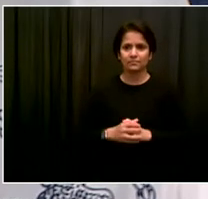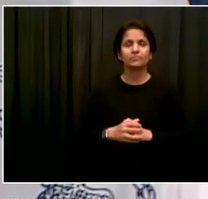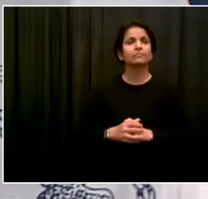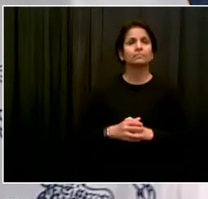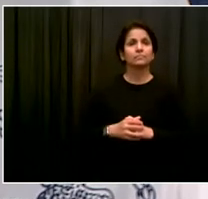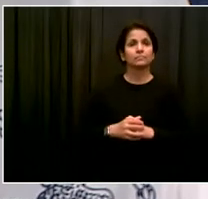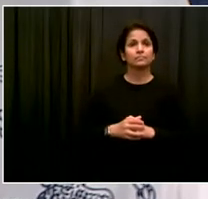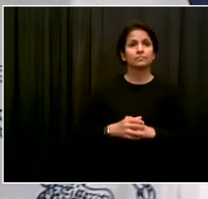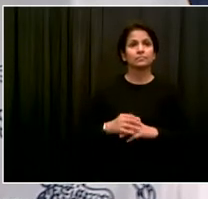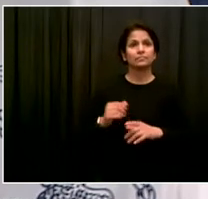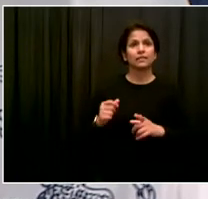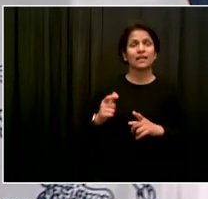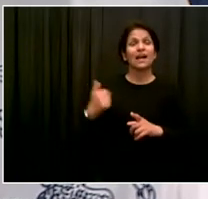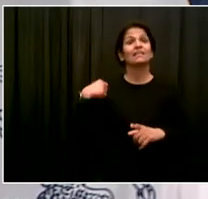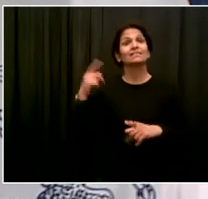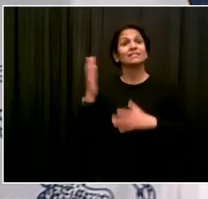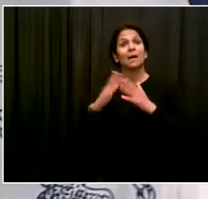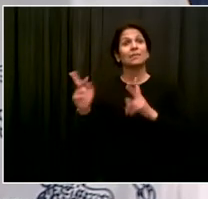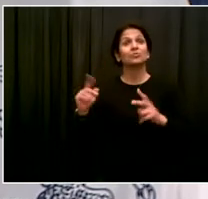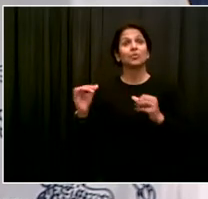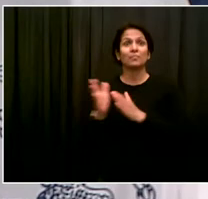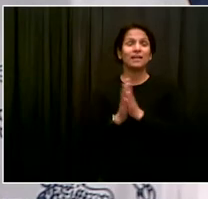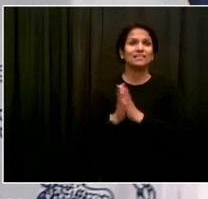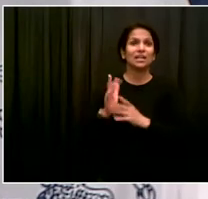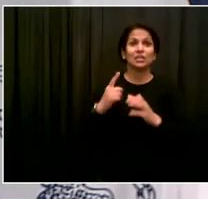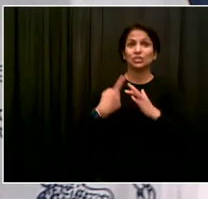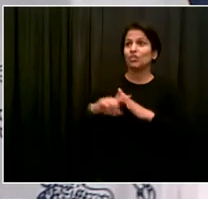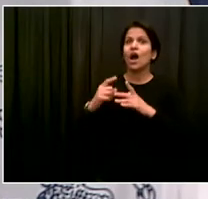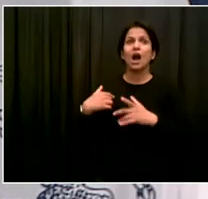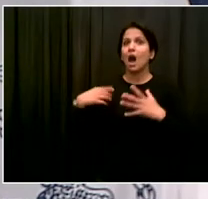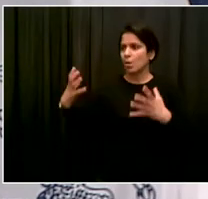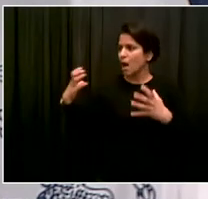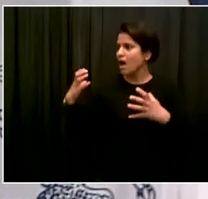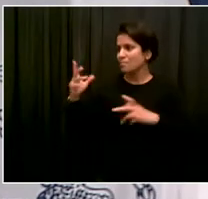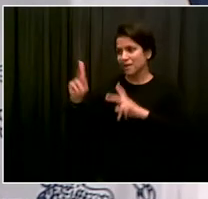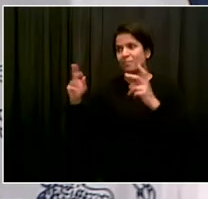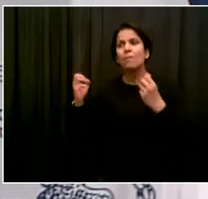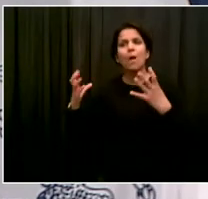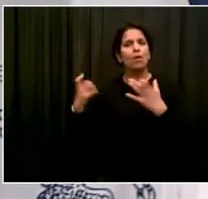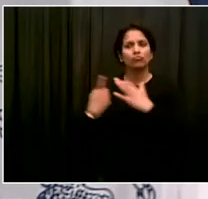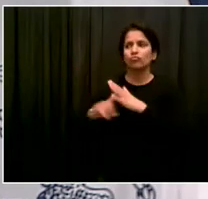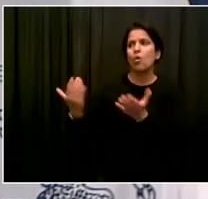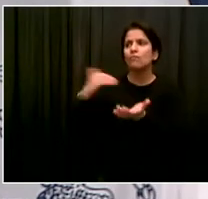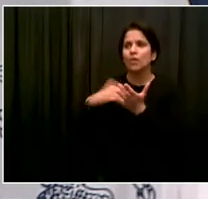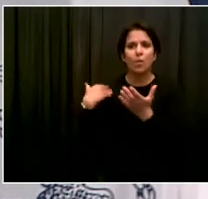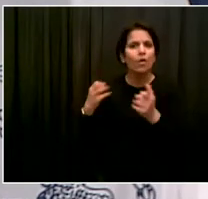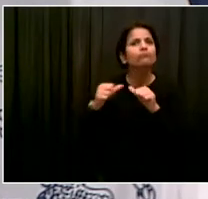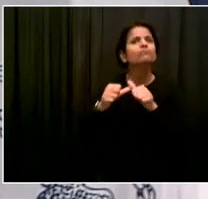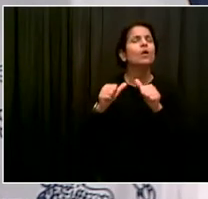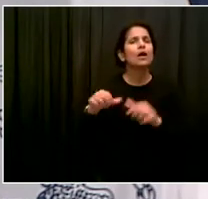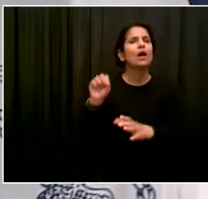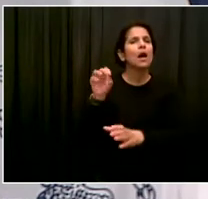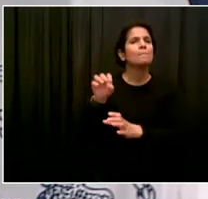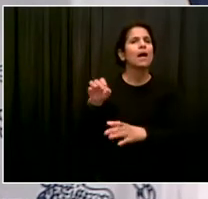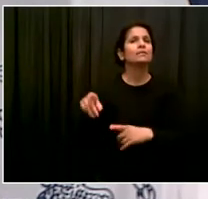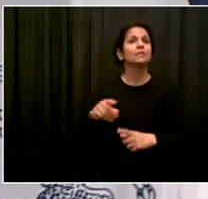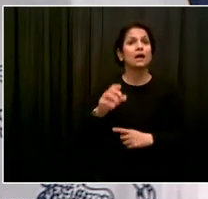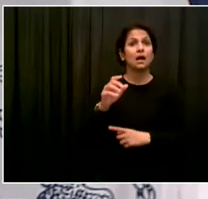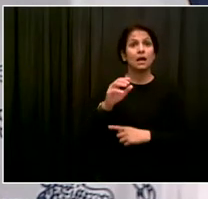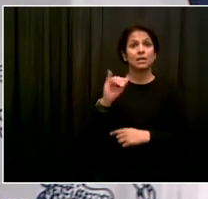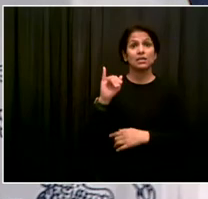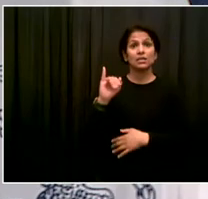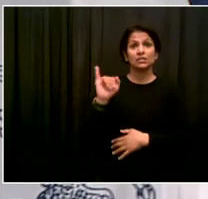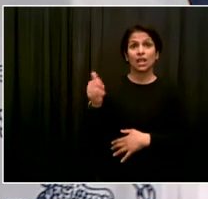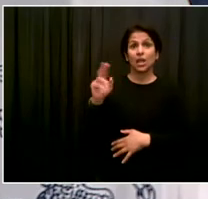home in Brooklyn starting on January 1. I'm looking forward to participating in organics directly. But other people are not